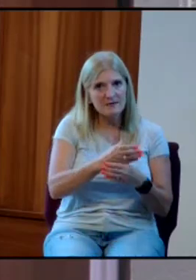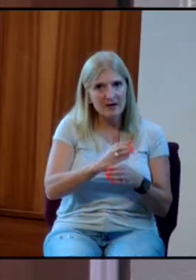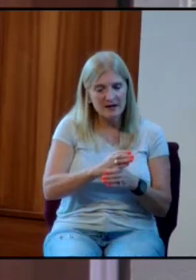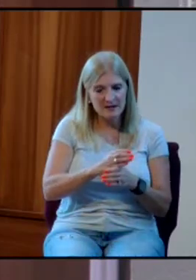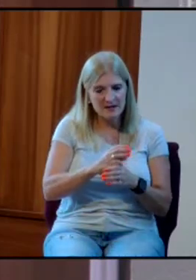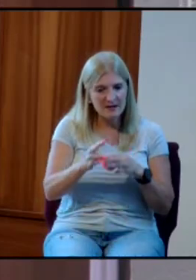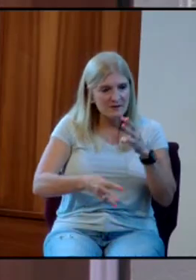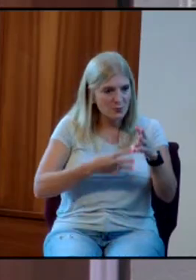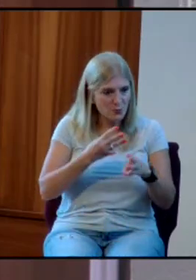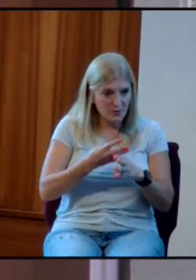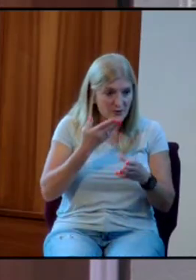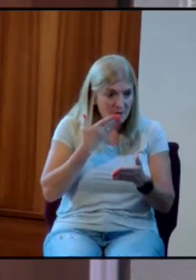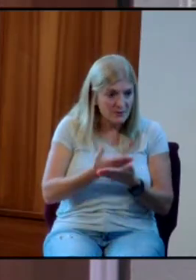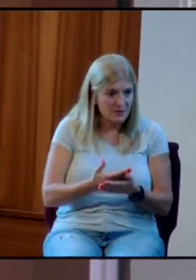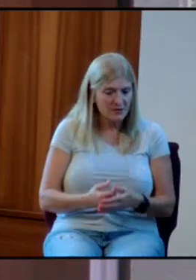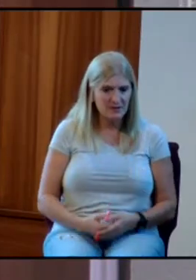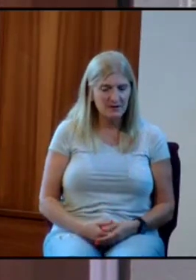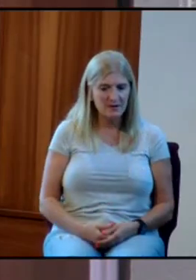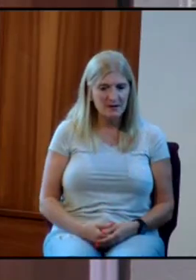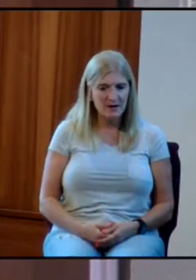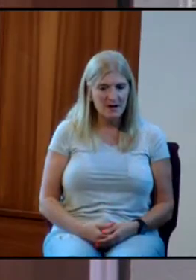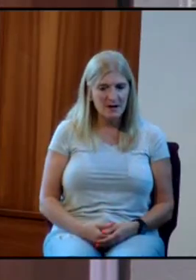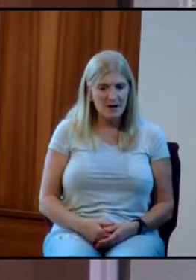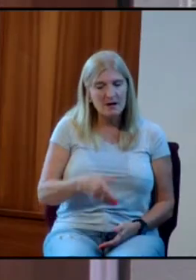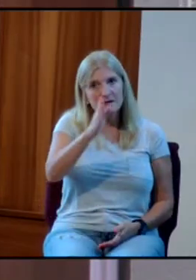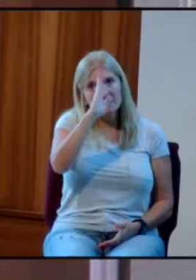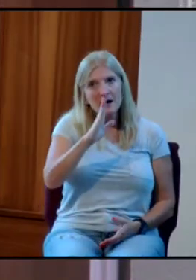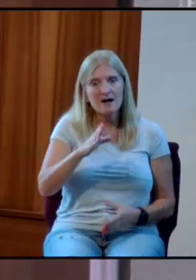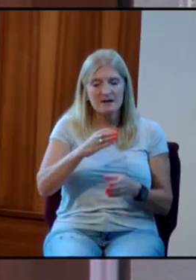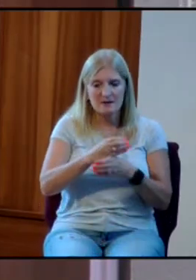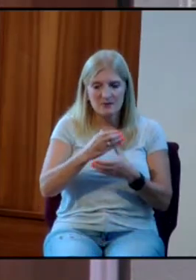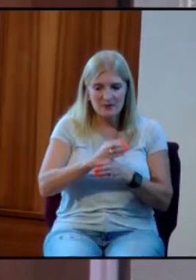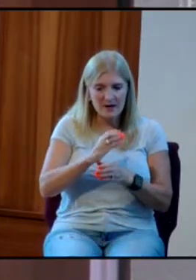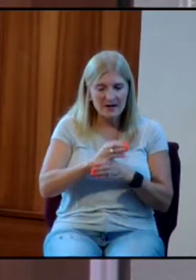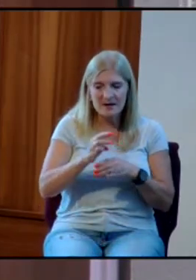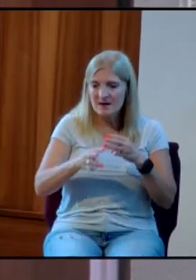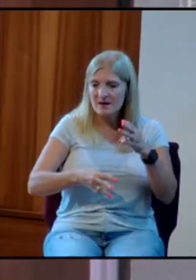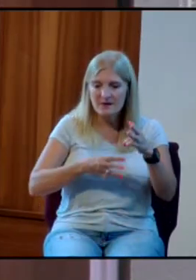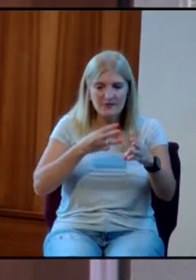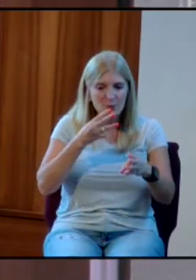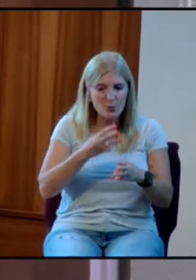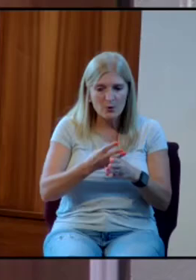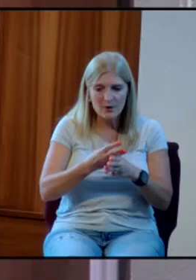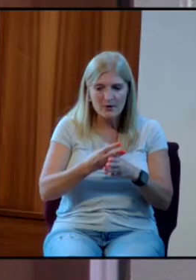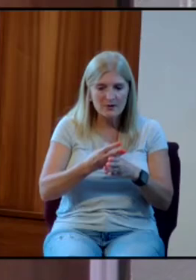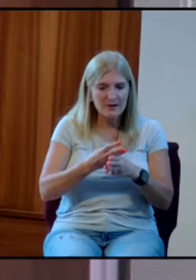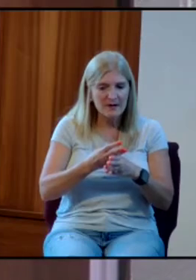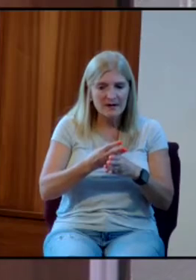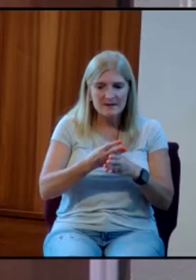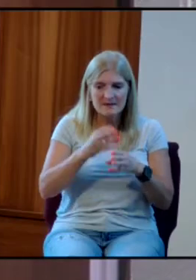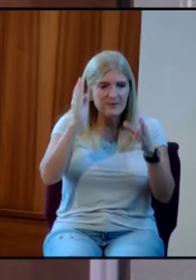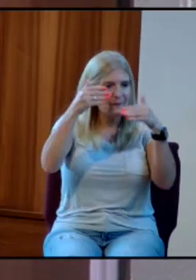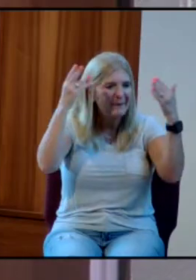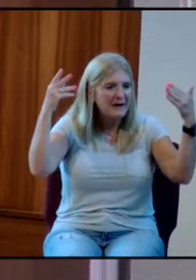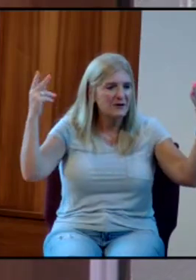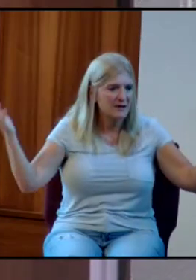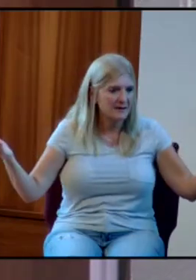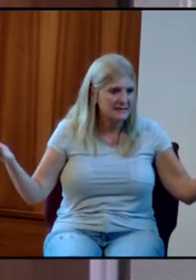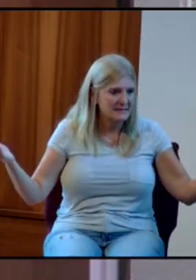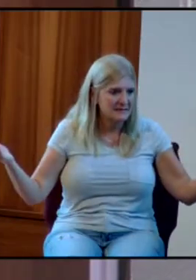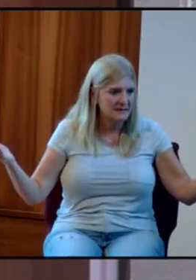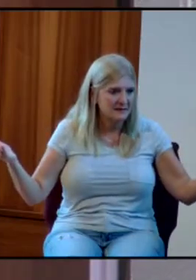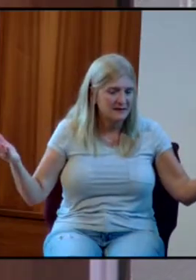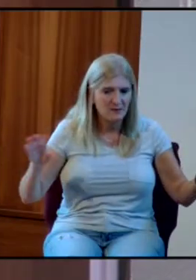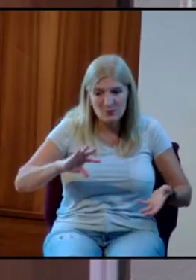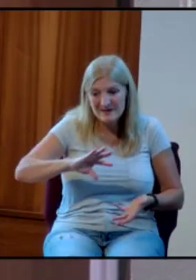good. He created us to live in paradisal, paradise. And we messed